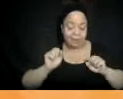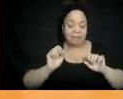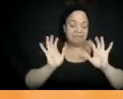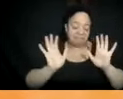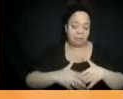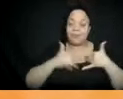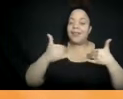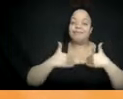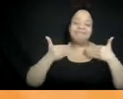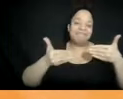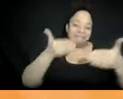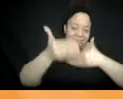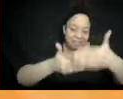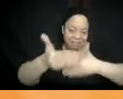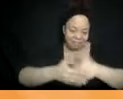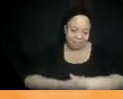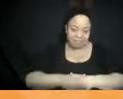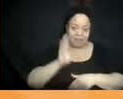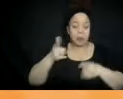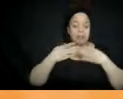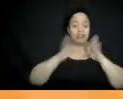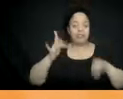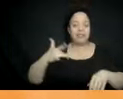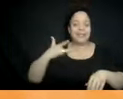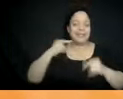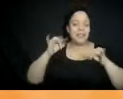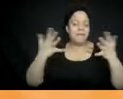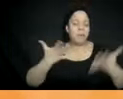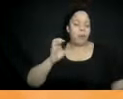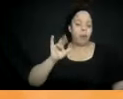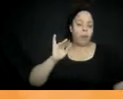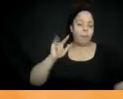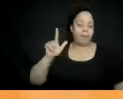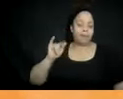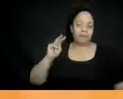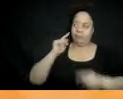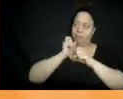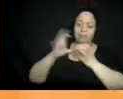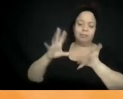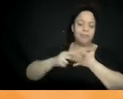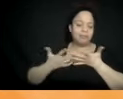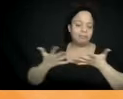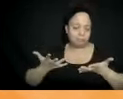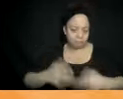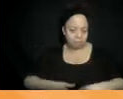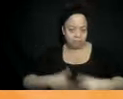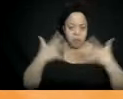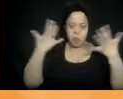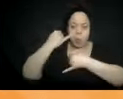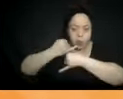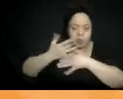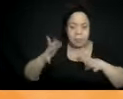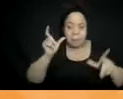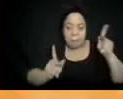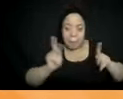and people are in the lives of young people. We're going to kind of go and think a little bit now, like a historical